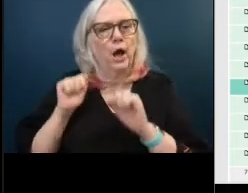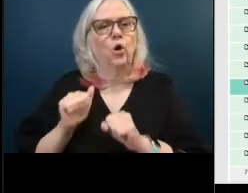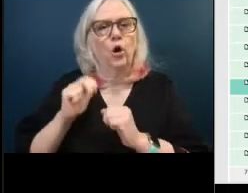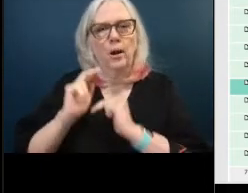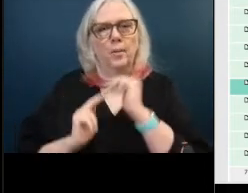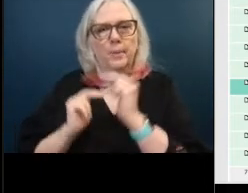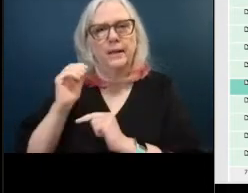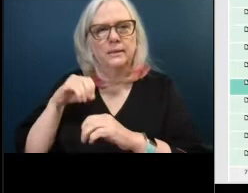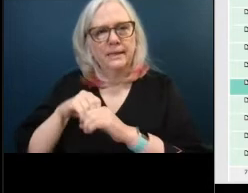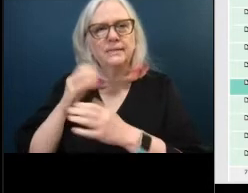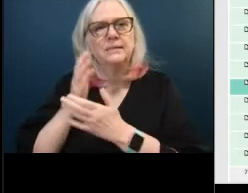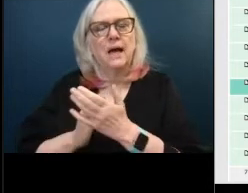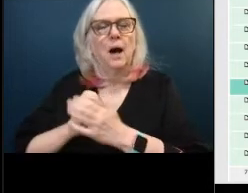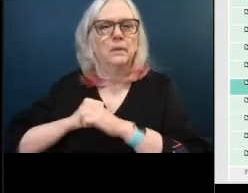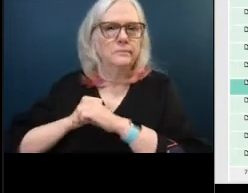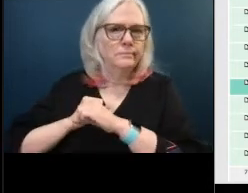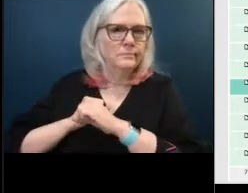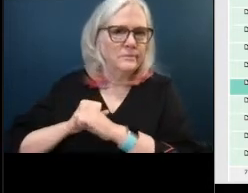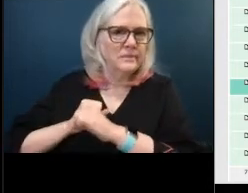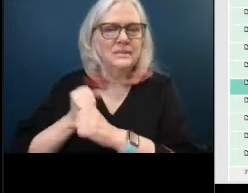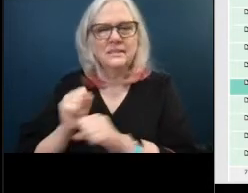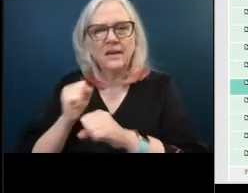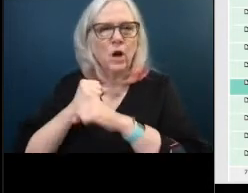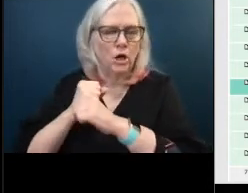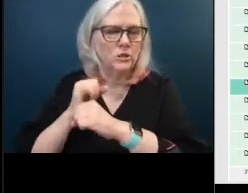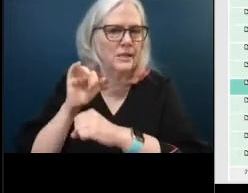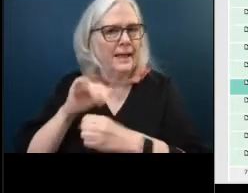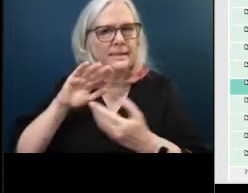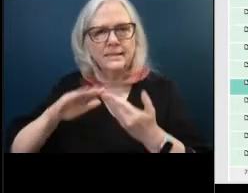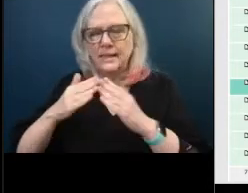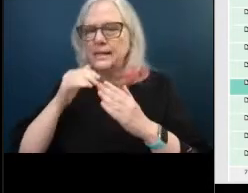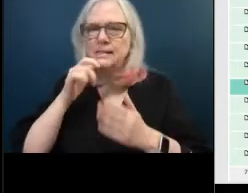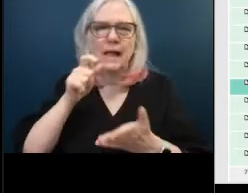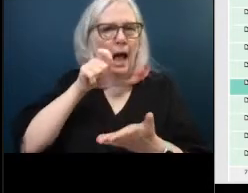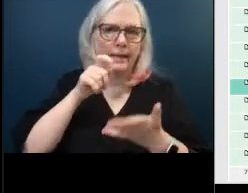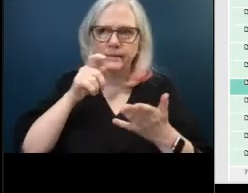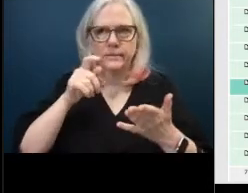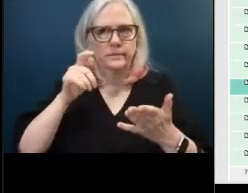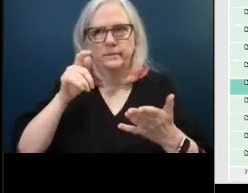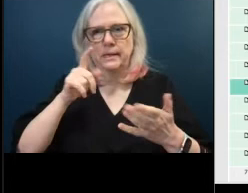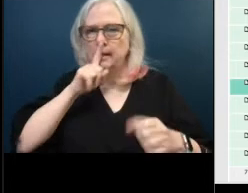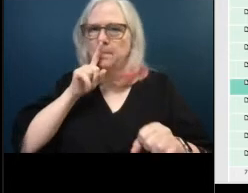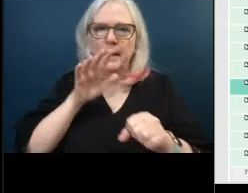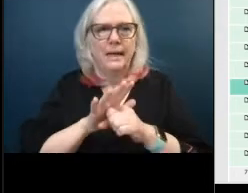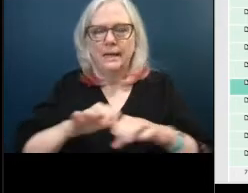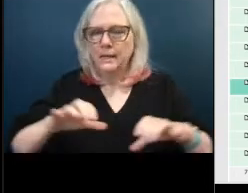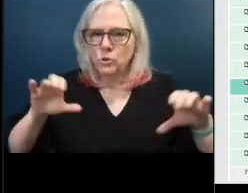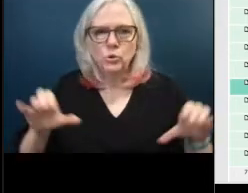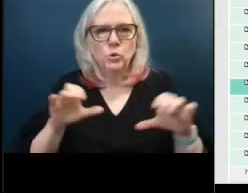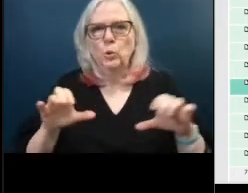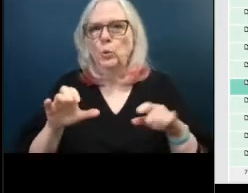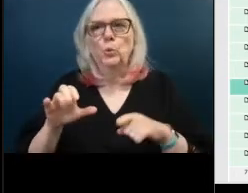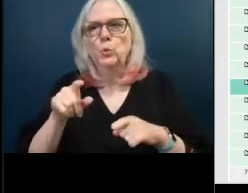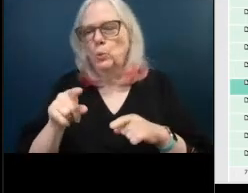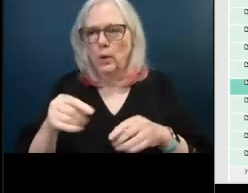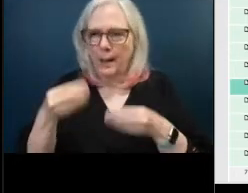the city's not writing a blank check and and having difficulty going forward so i'm i'm proud and honored to share that with